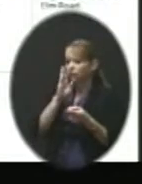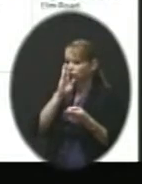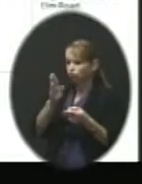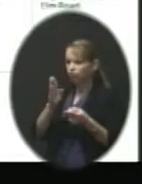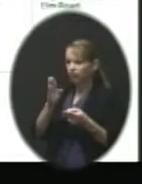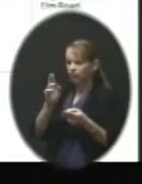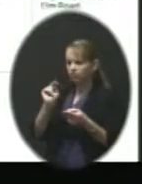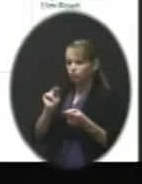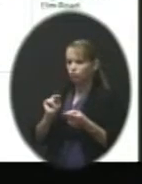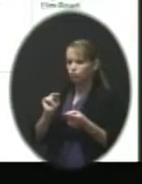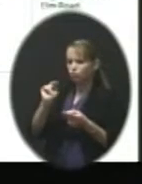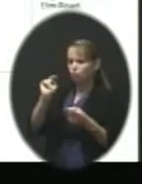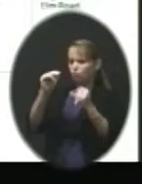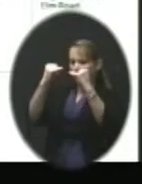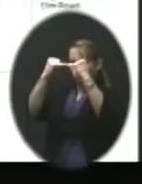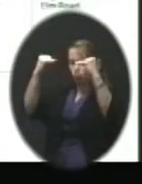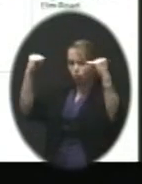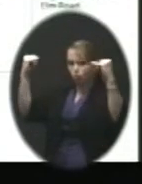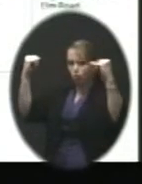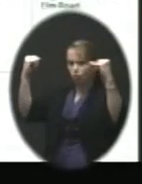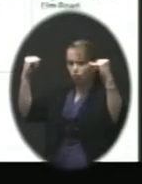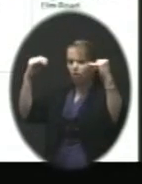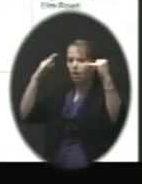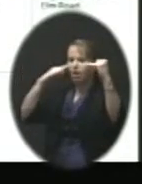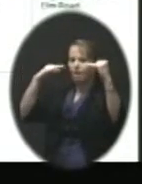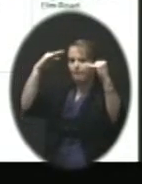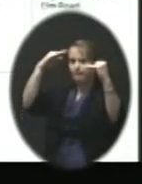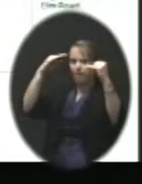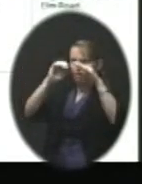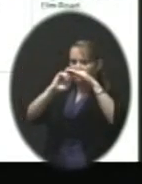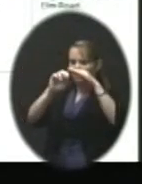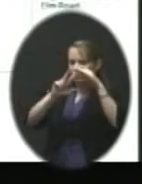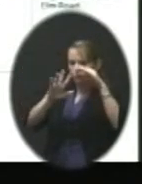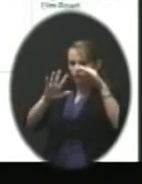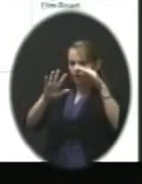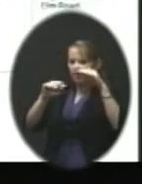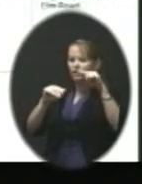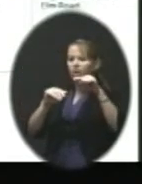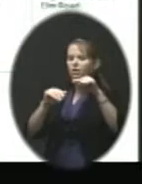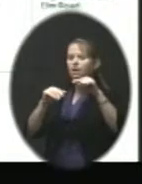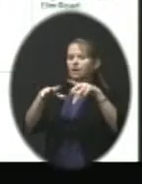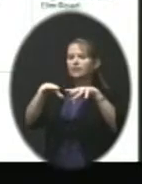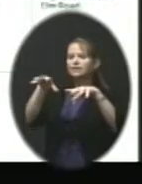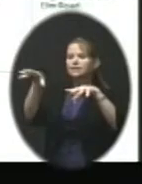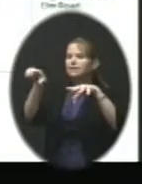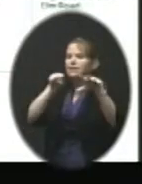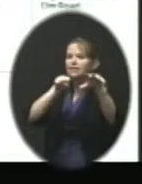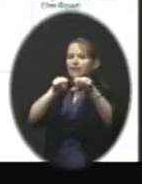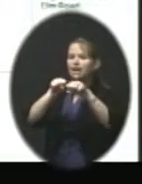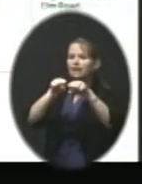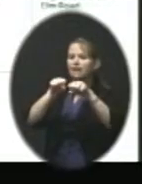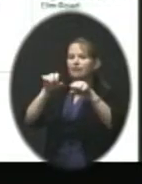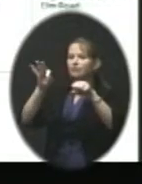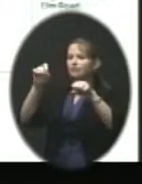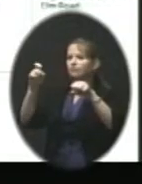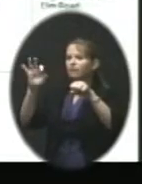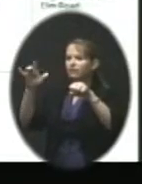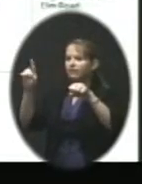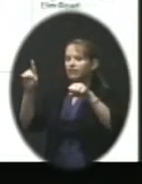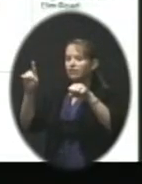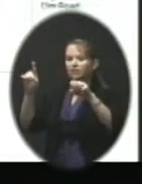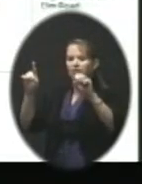up at the top there above Elementary 35. It is taking Foxfield Village and Sunnybrook